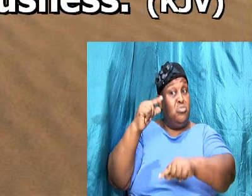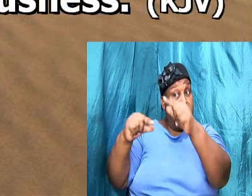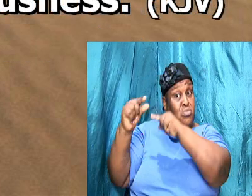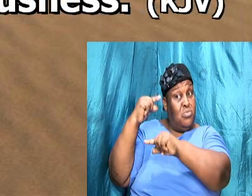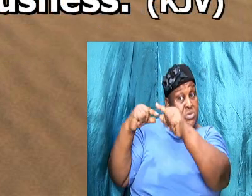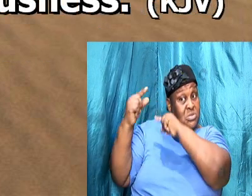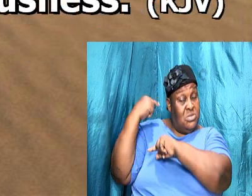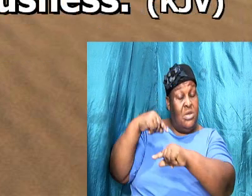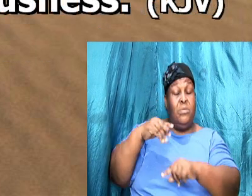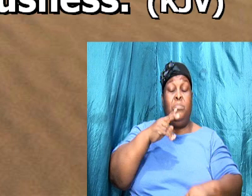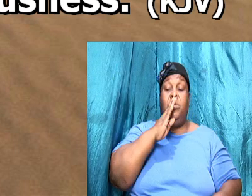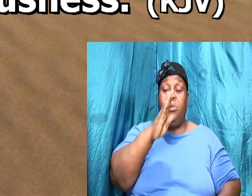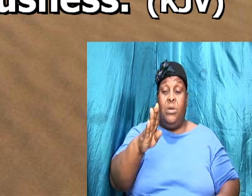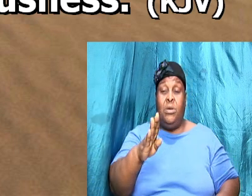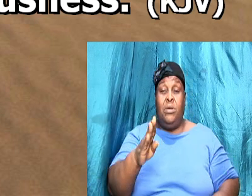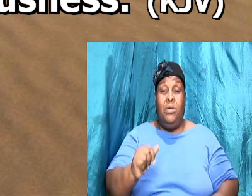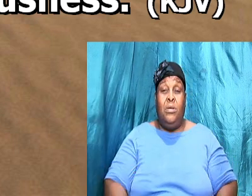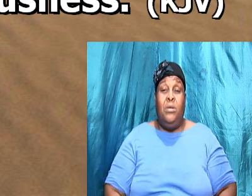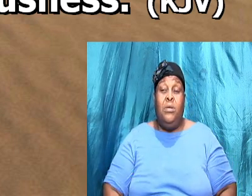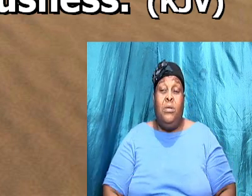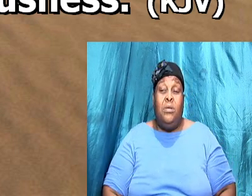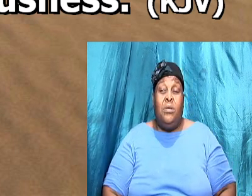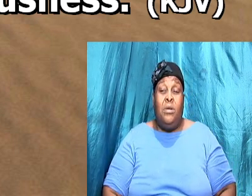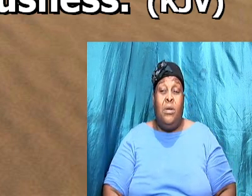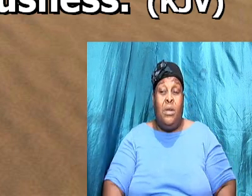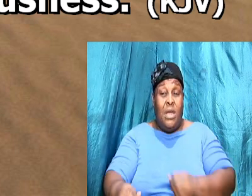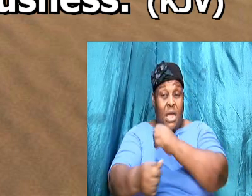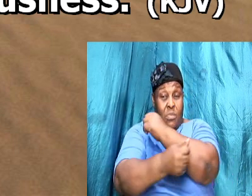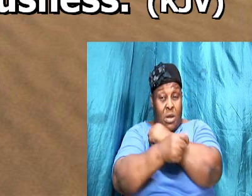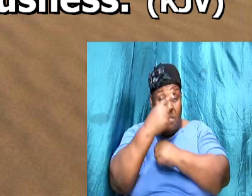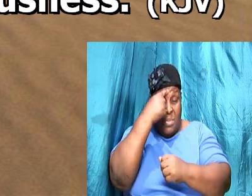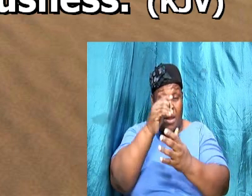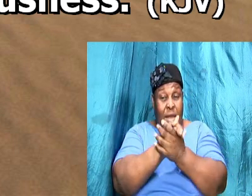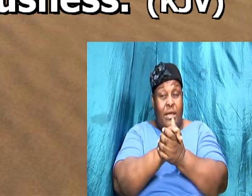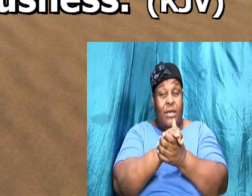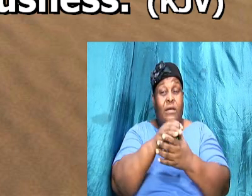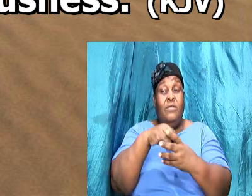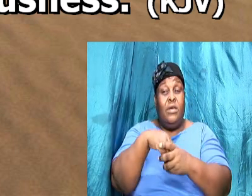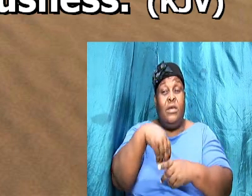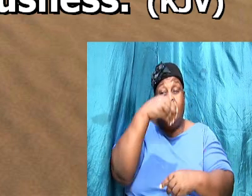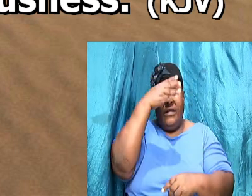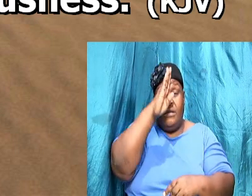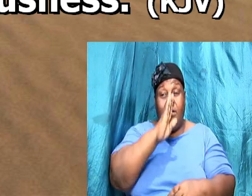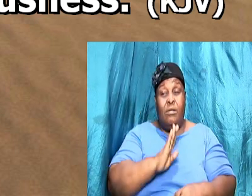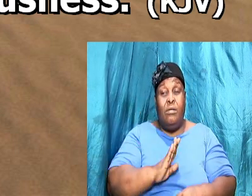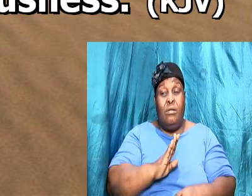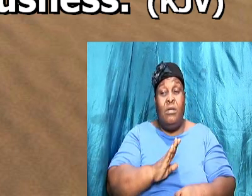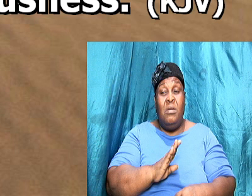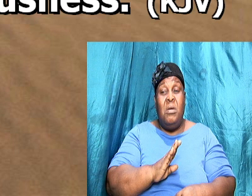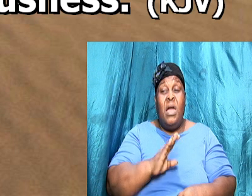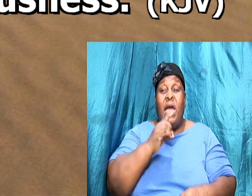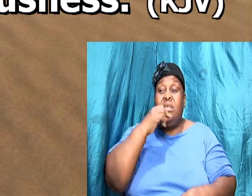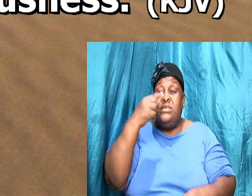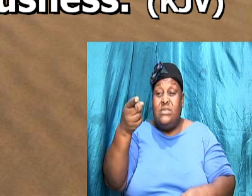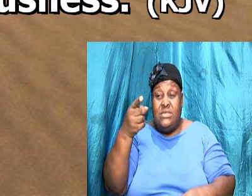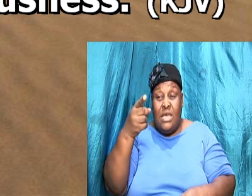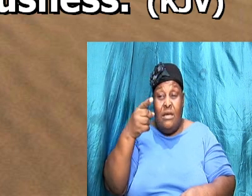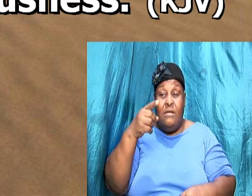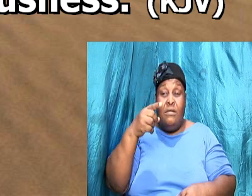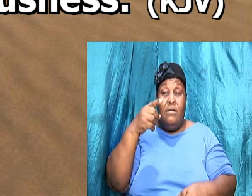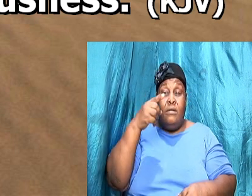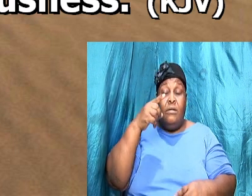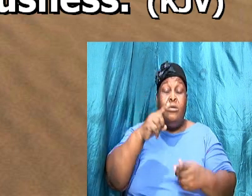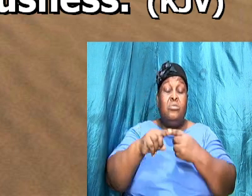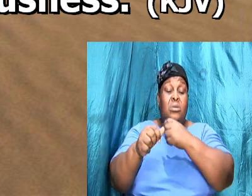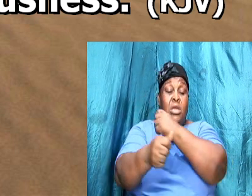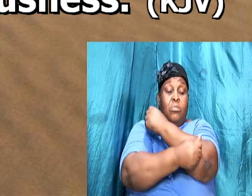And he believed in the Lord, and he counted it to him for righteousness.